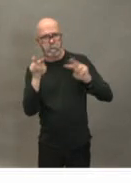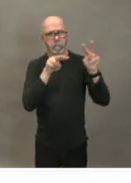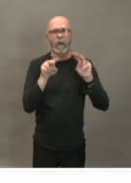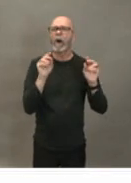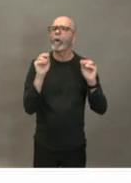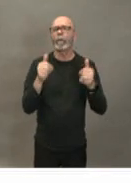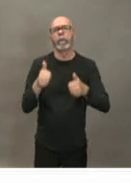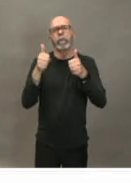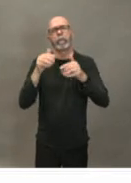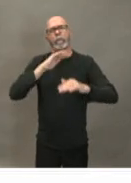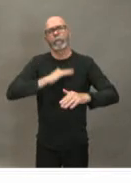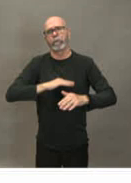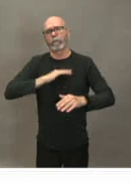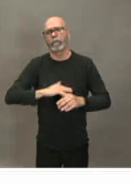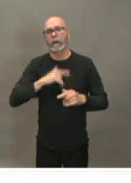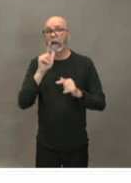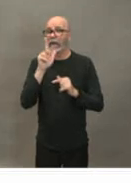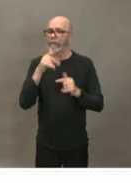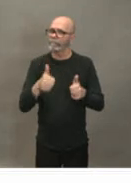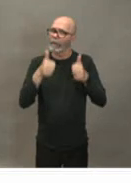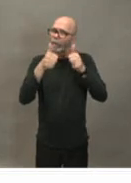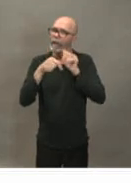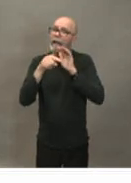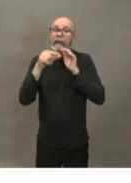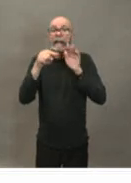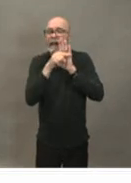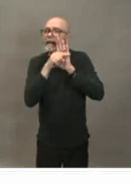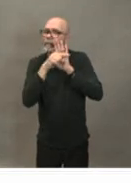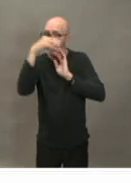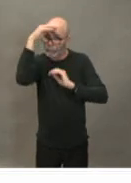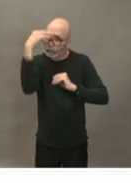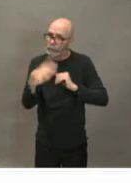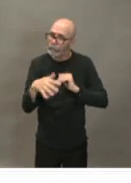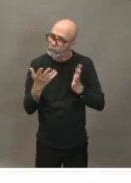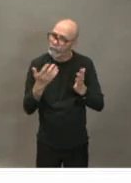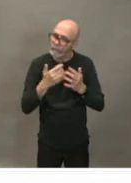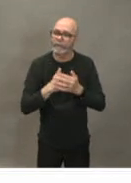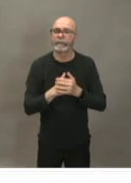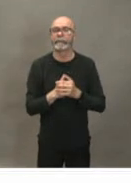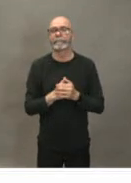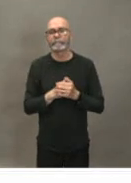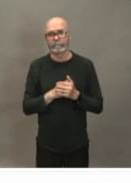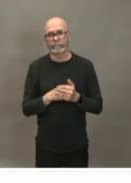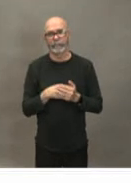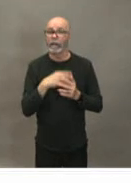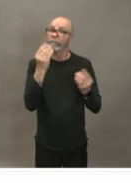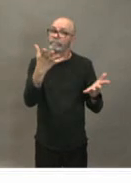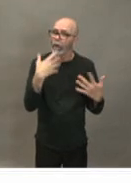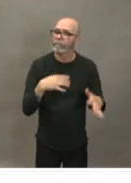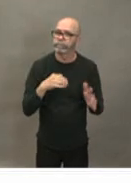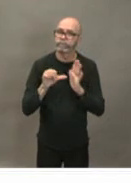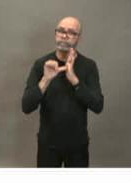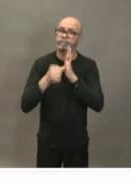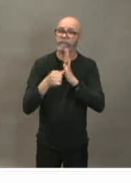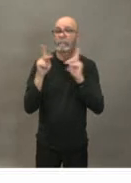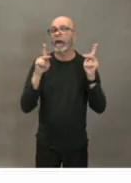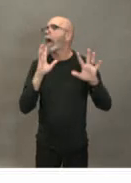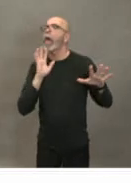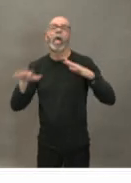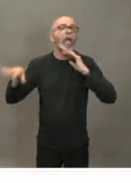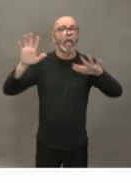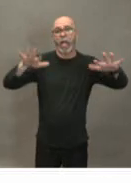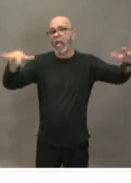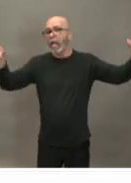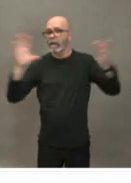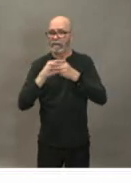here in nova scotia at this time i think i stress that because there's been rumors out there which create a lot of challenge would create a lot of challenges add